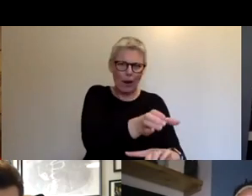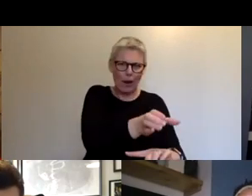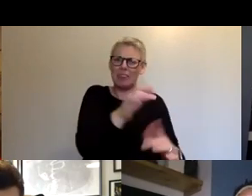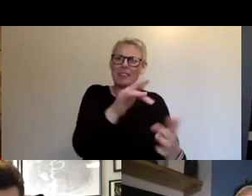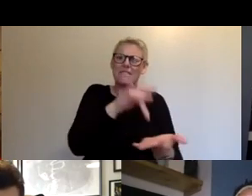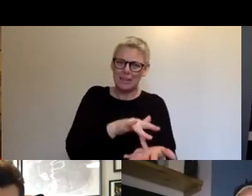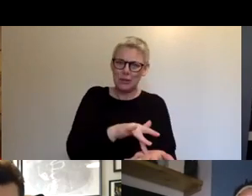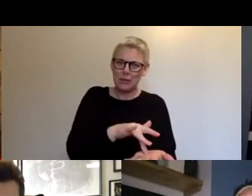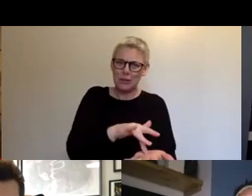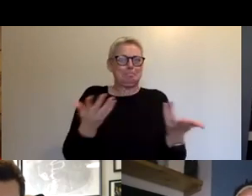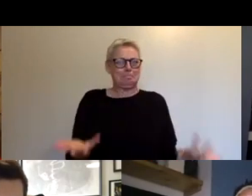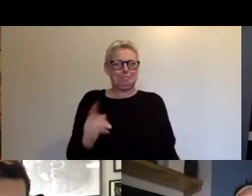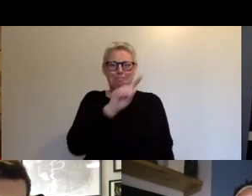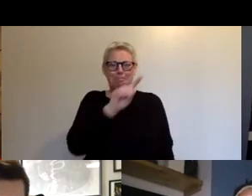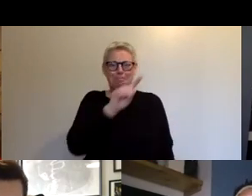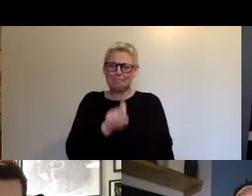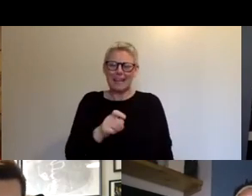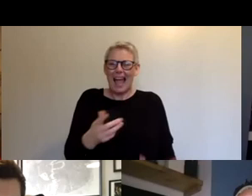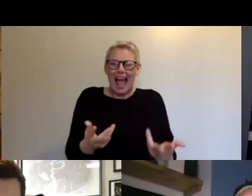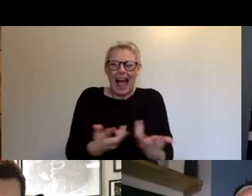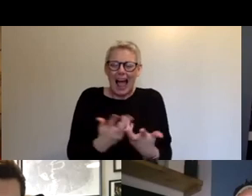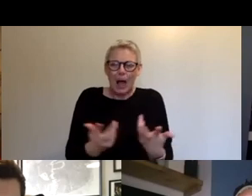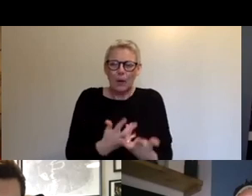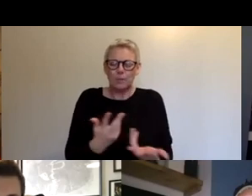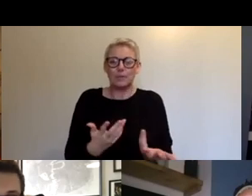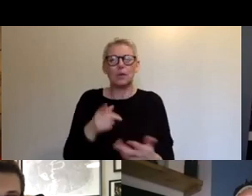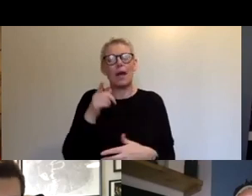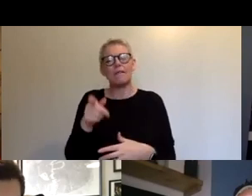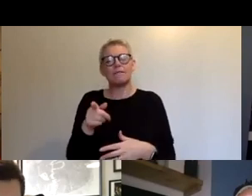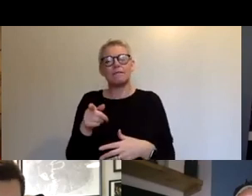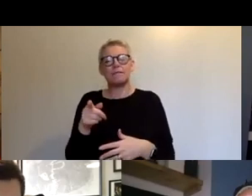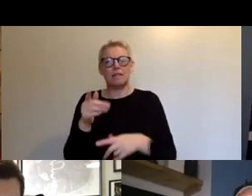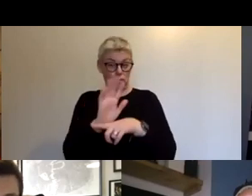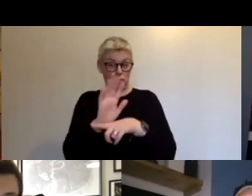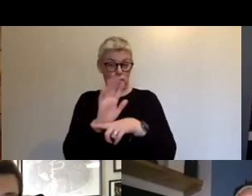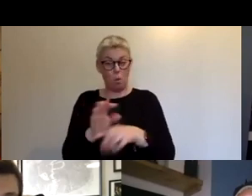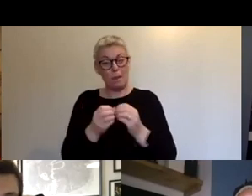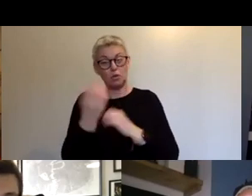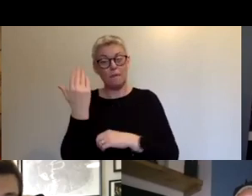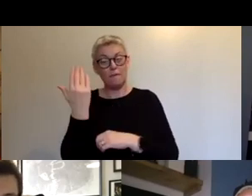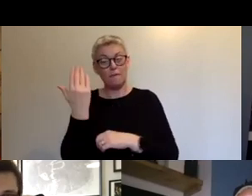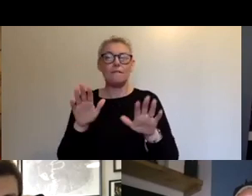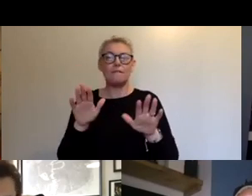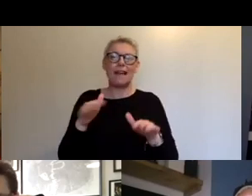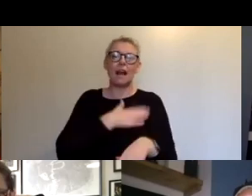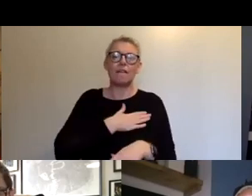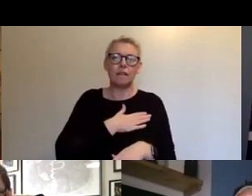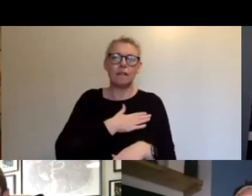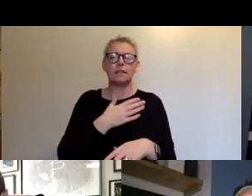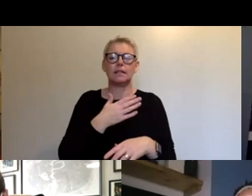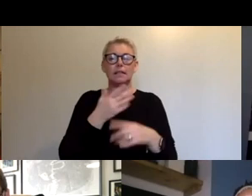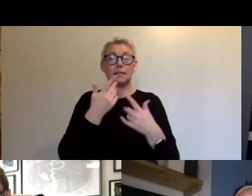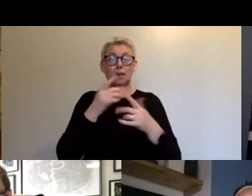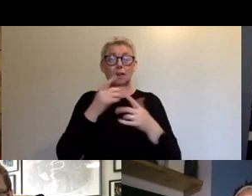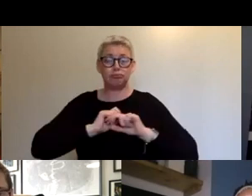uh, you know, we've, Flying Lovers have gone out, uh, through multiple venues. And, uh, through NEHI's website and